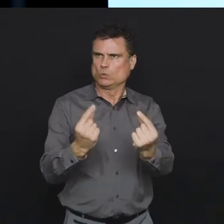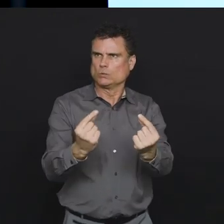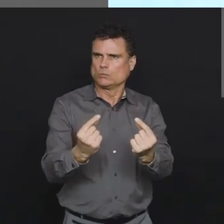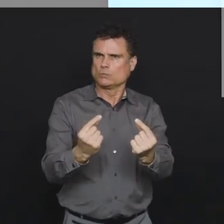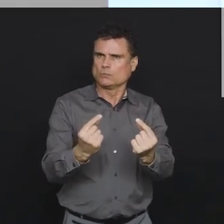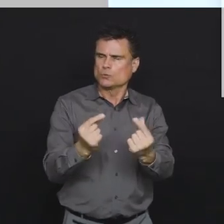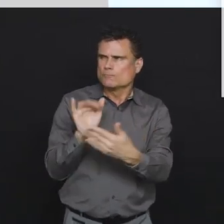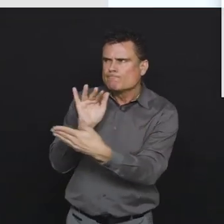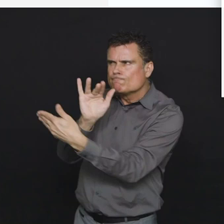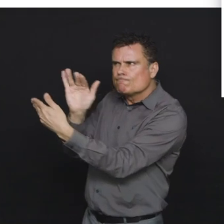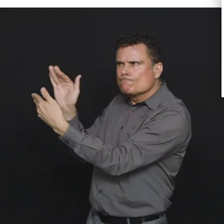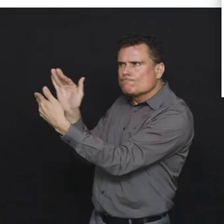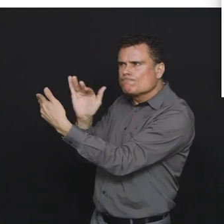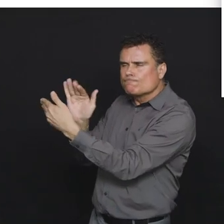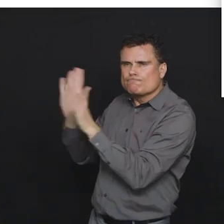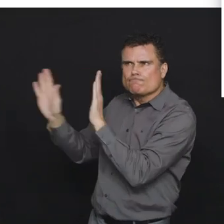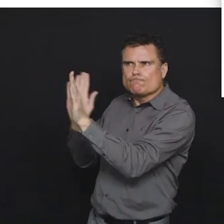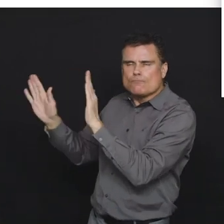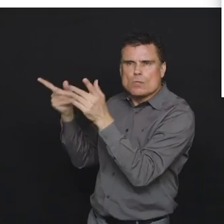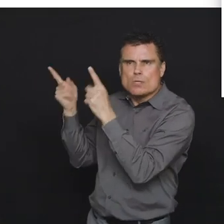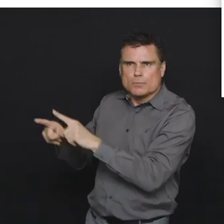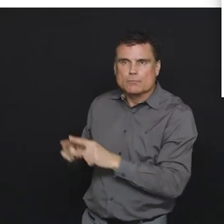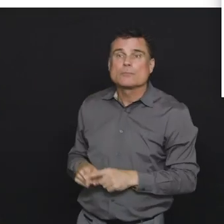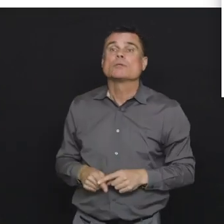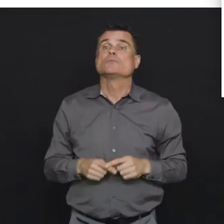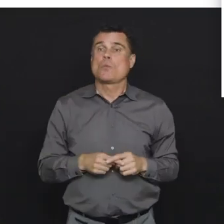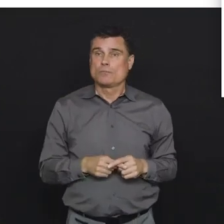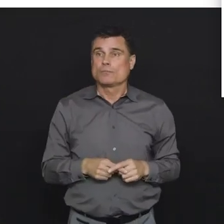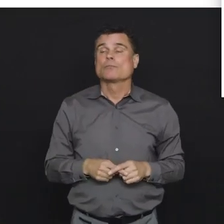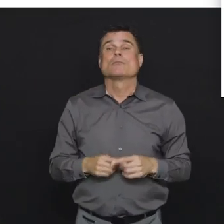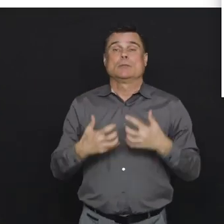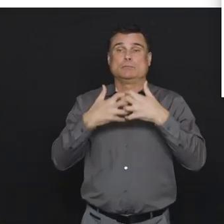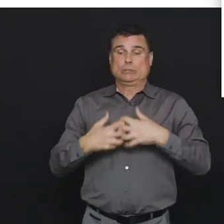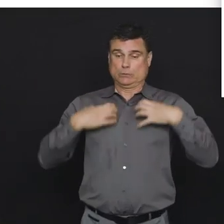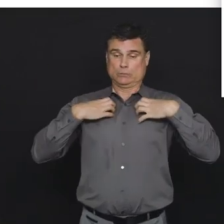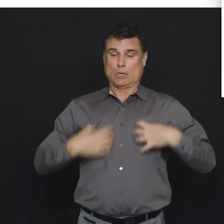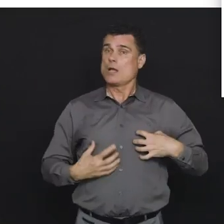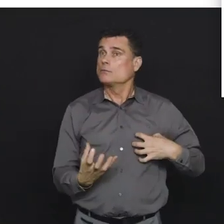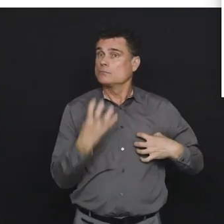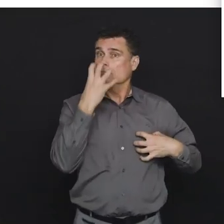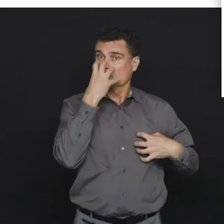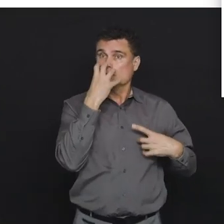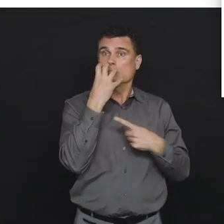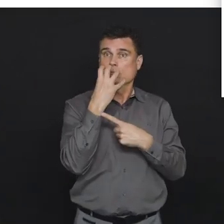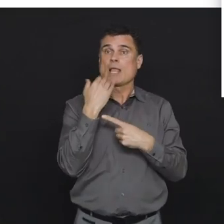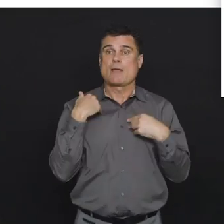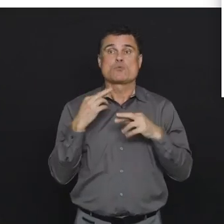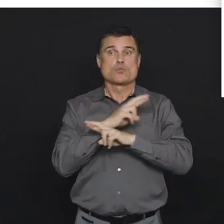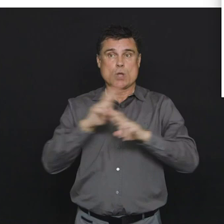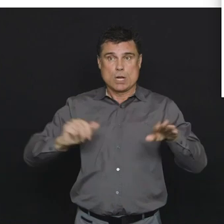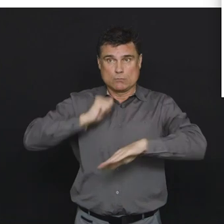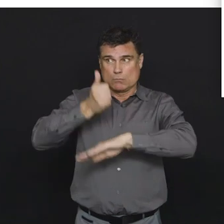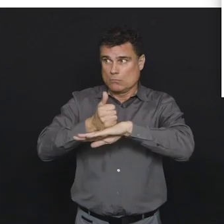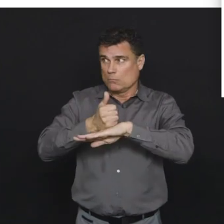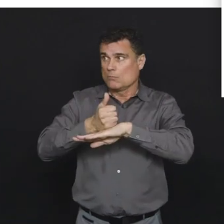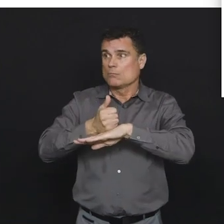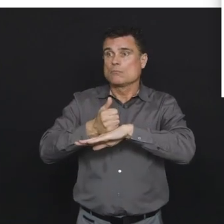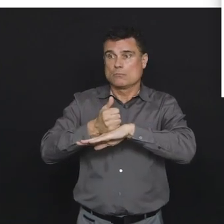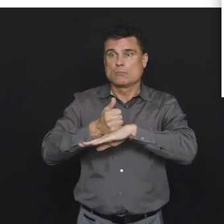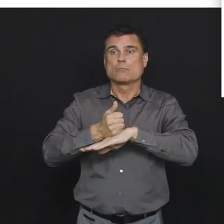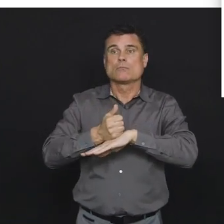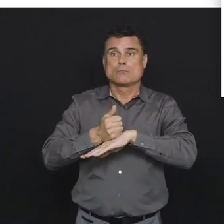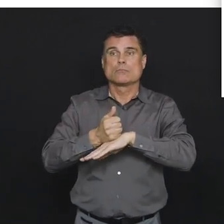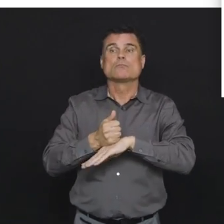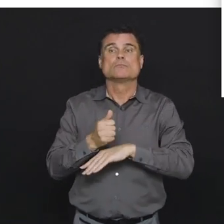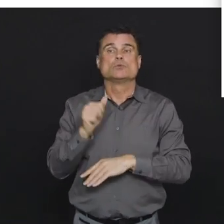The next slide addresses our ventilator capacity. So we've told you we have 1,272 ventilators currently, or